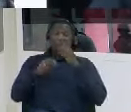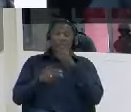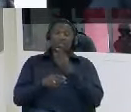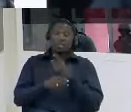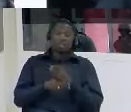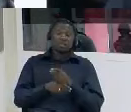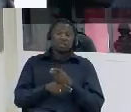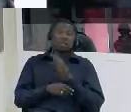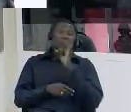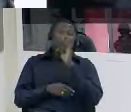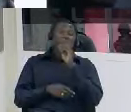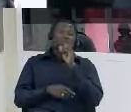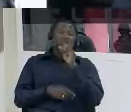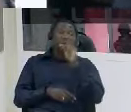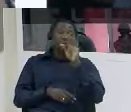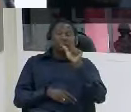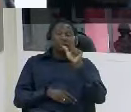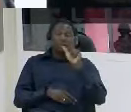order their arrest